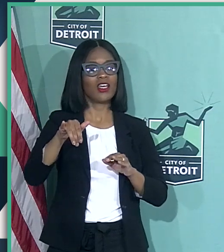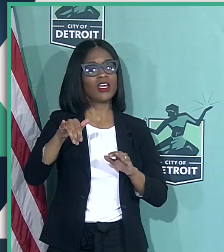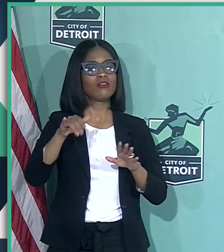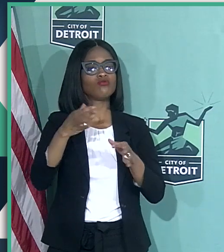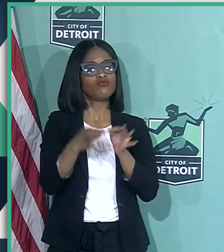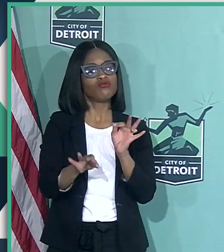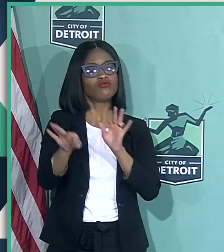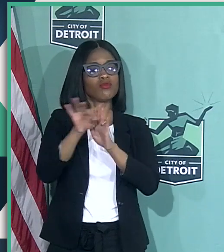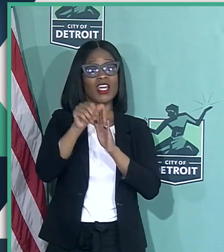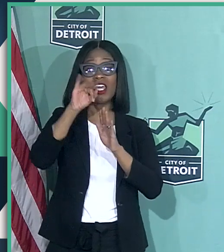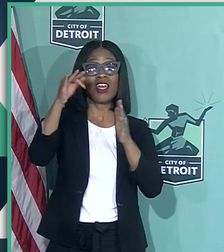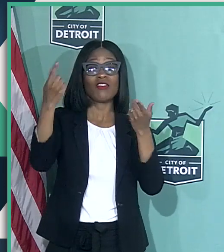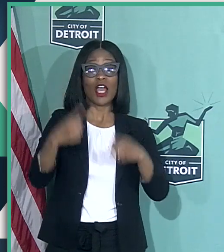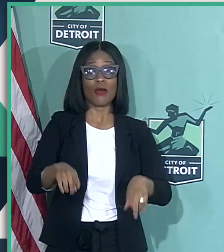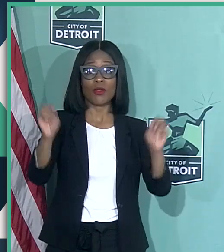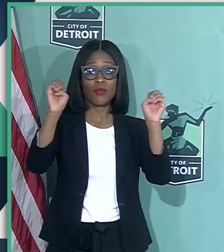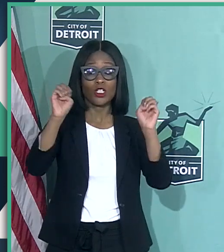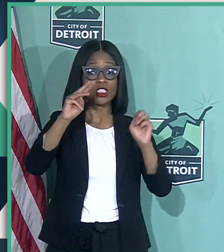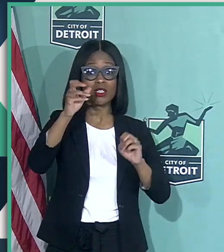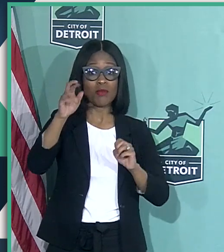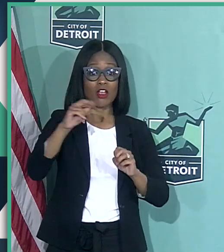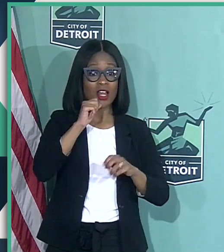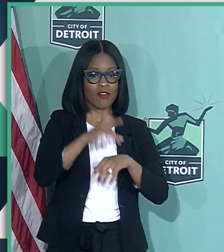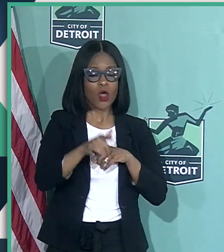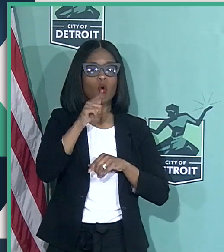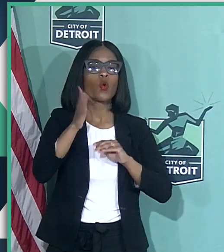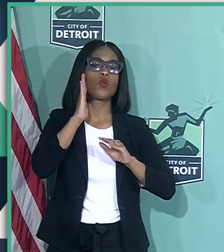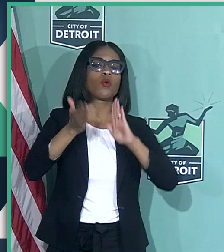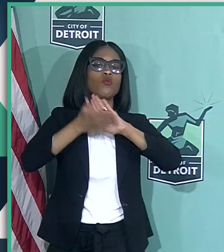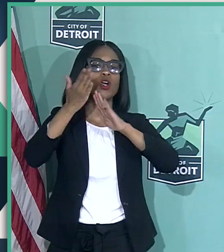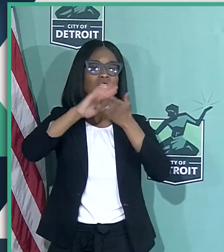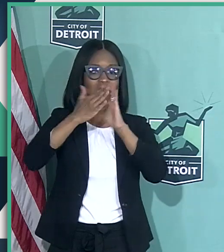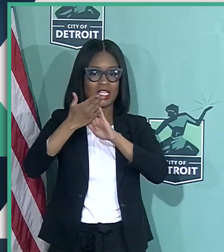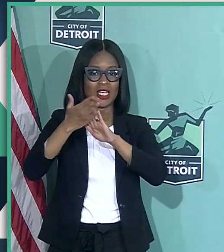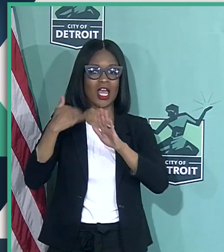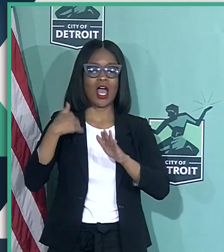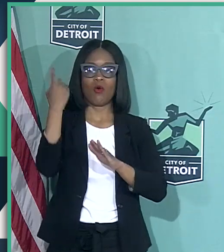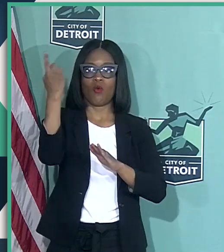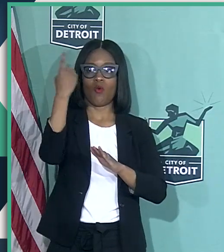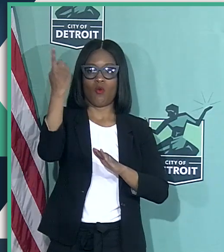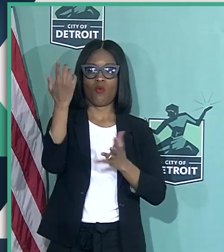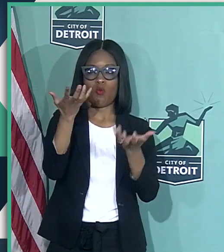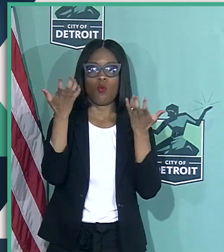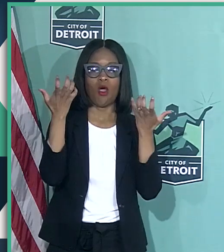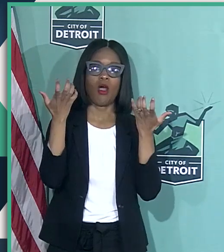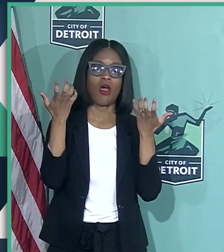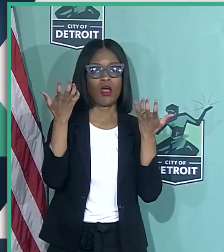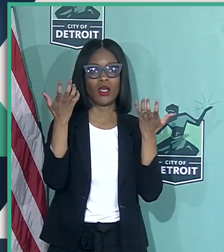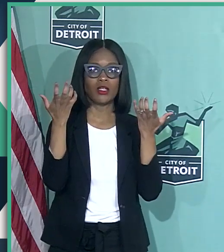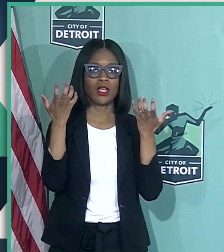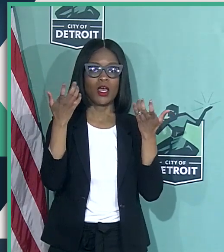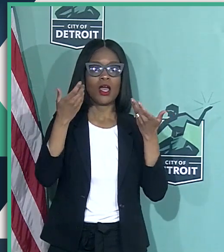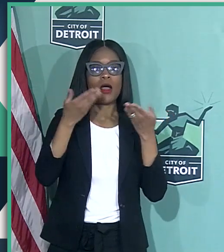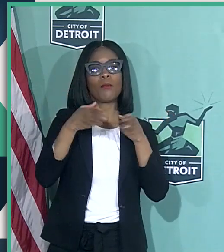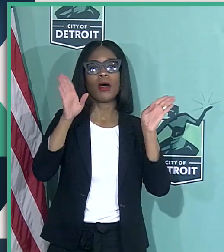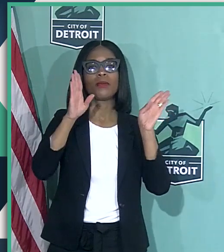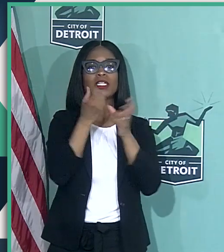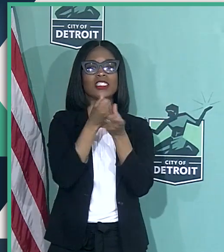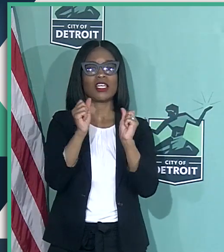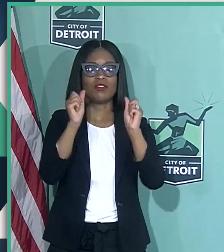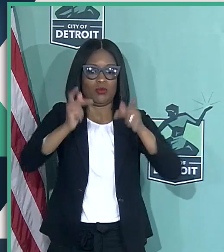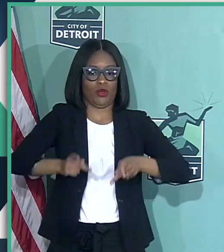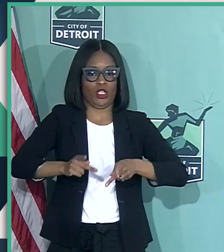In the event of an emergency and the mayor is not available, who do you want running the city? I will always want a public safety official